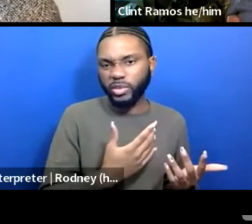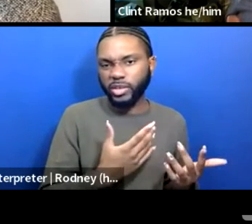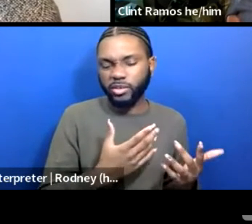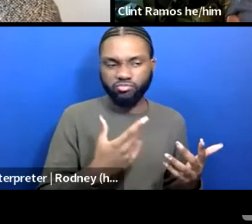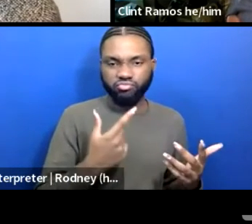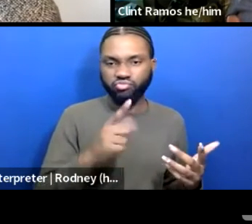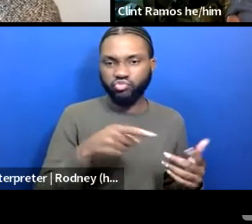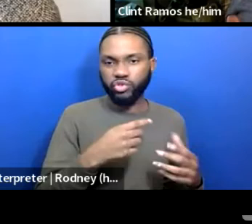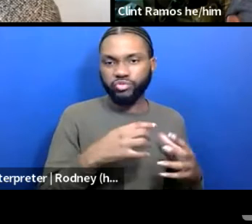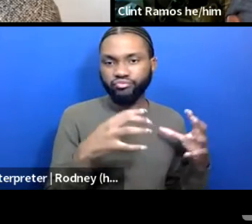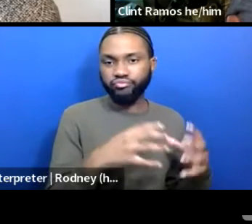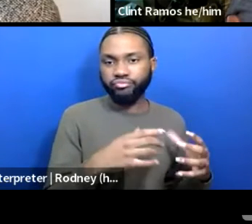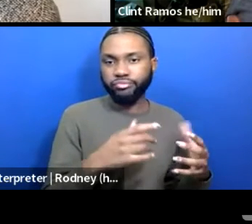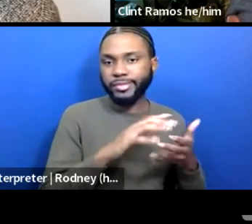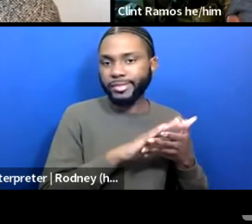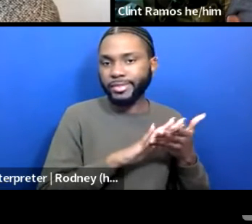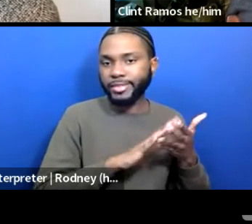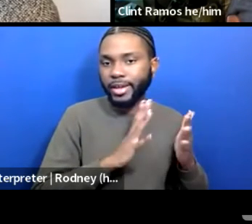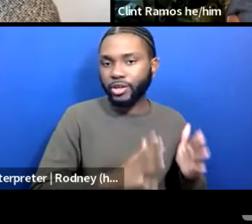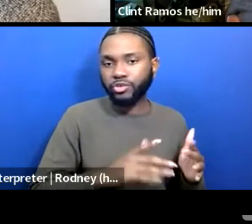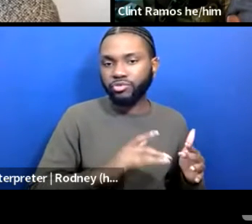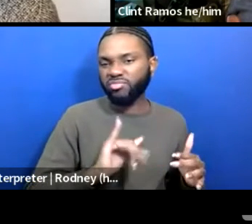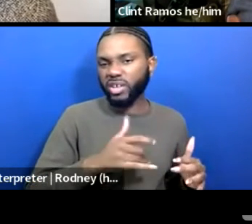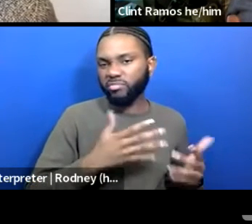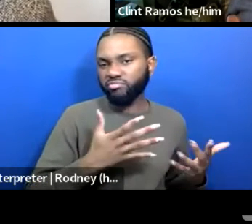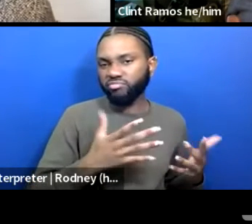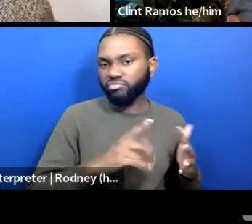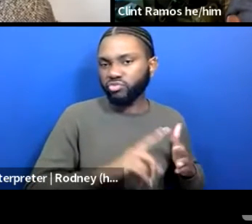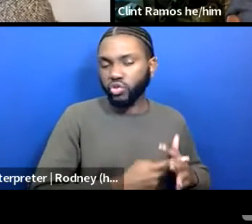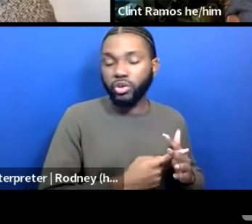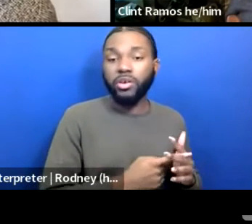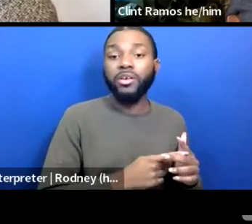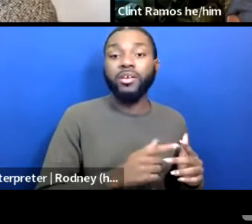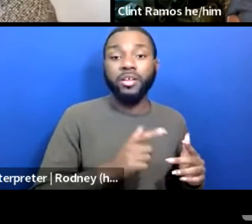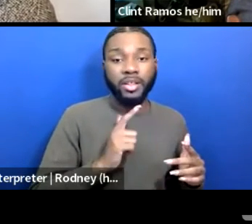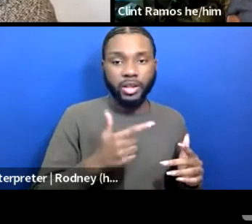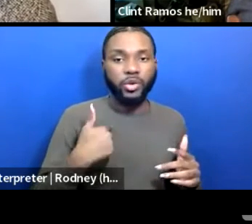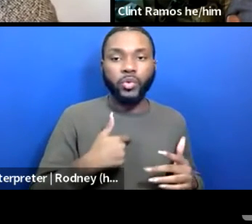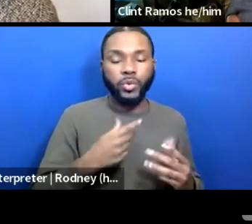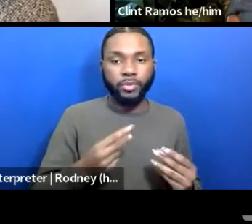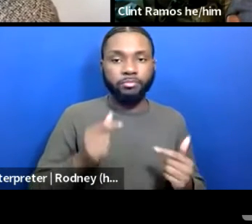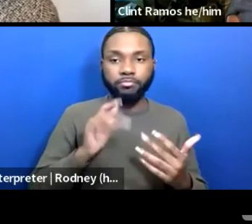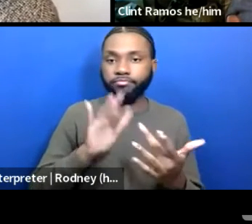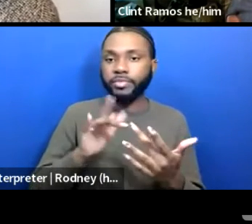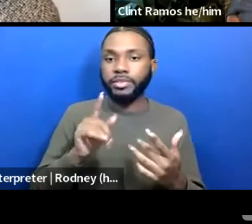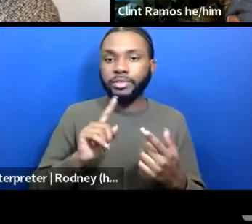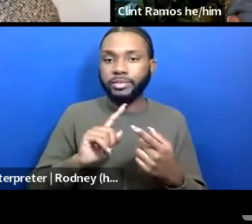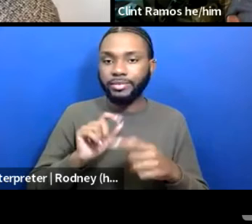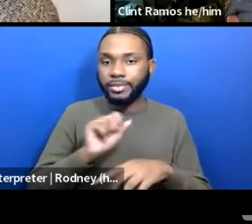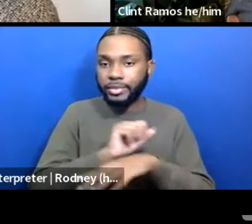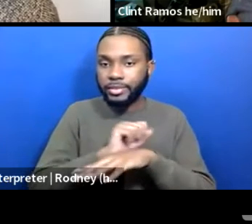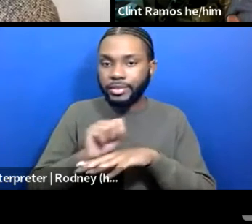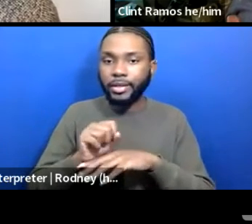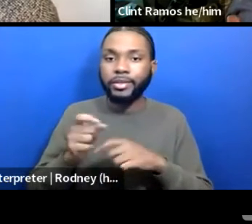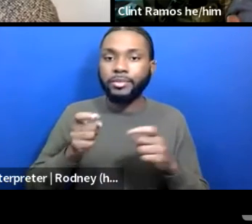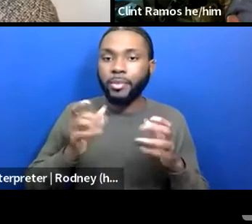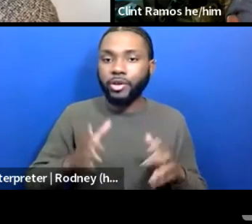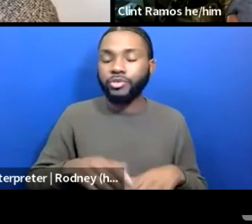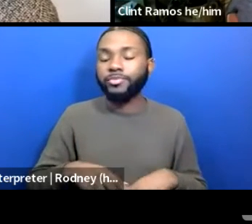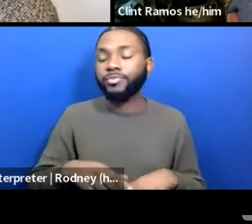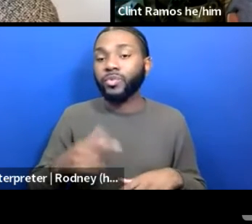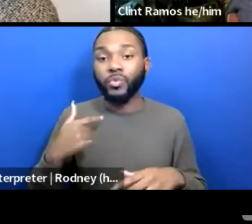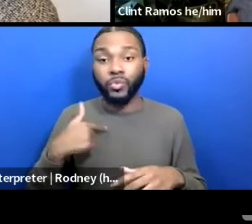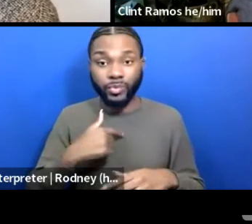collective of designers, just as a starting place. We almost immediately reached out to stage managers, we found directors,